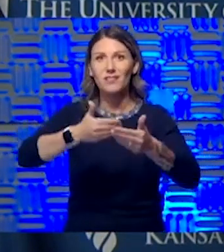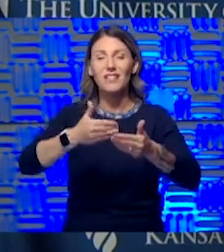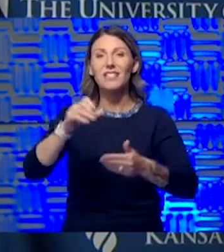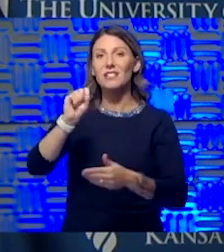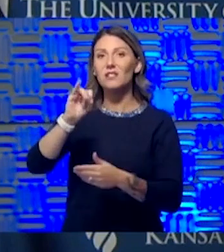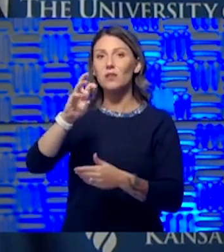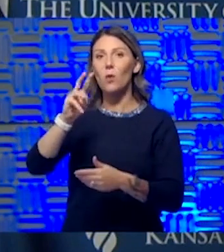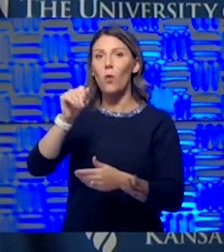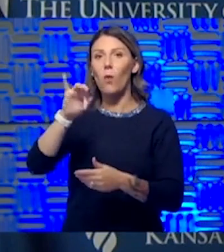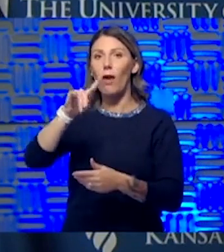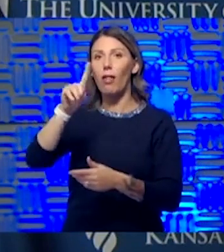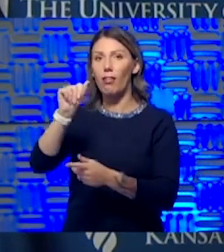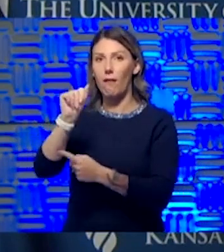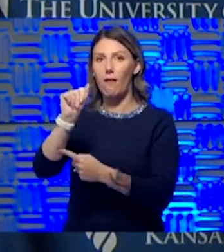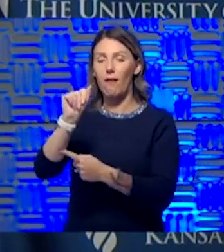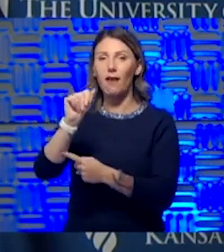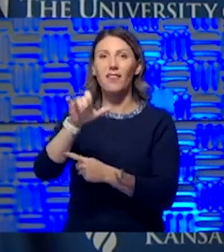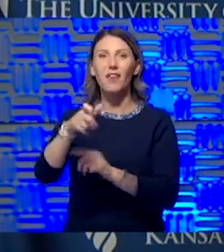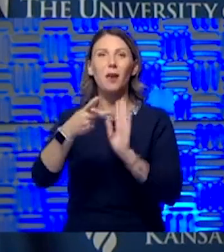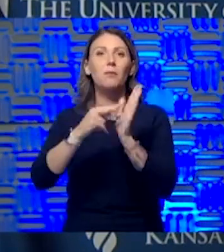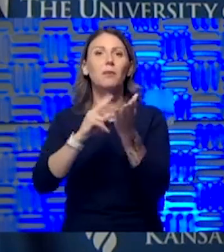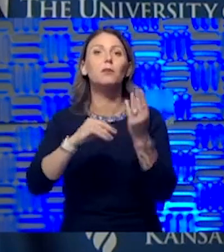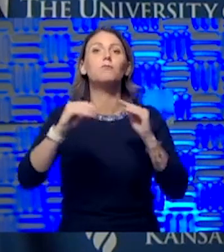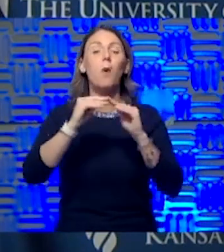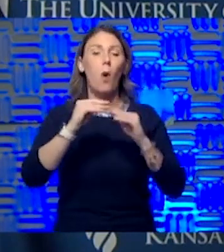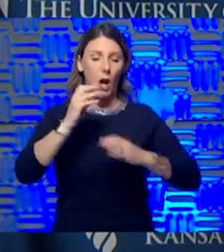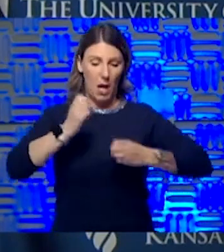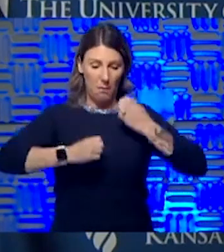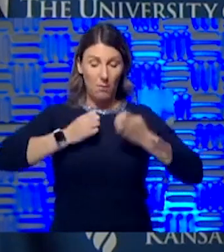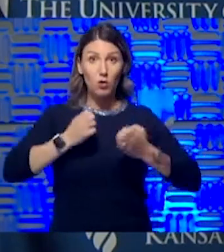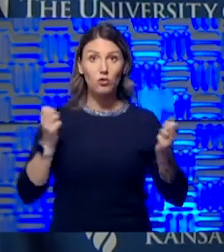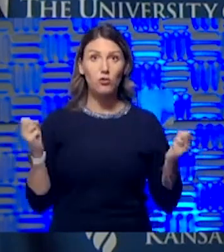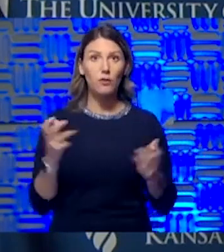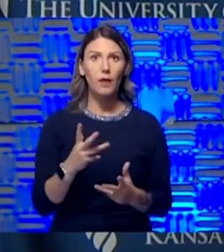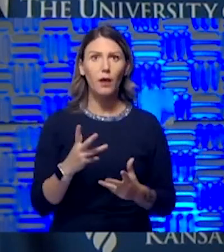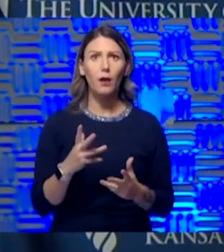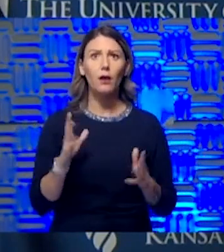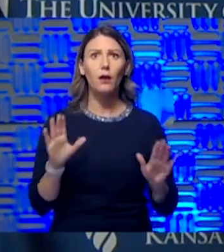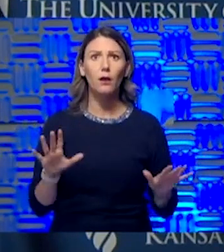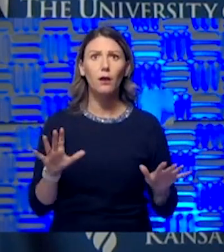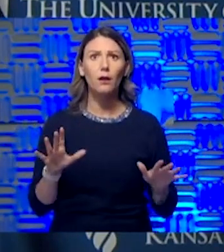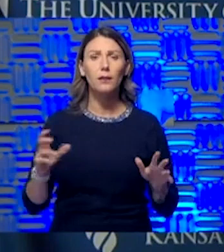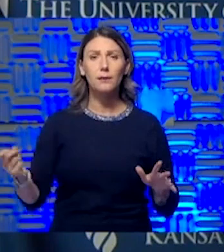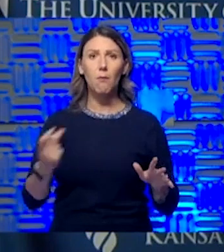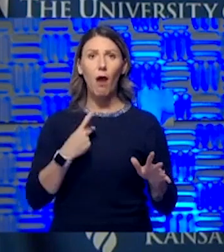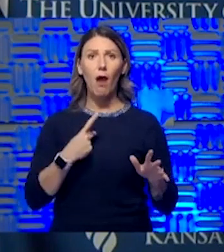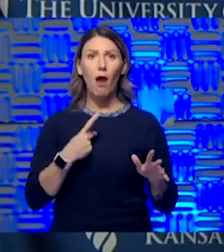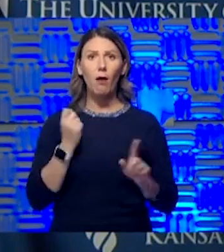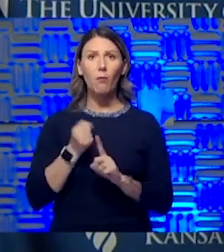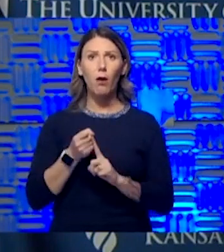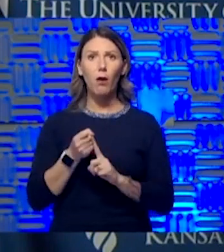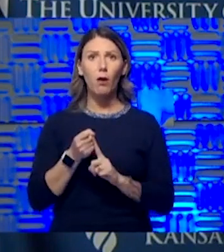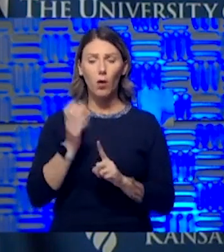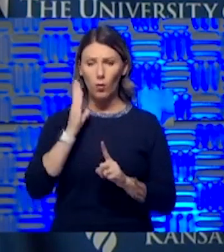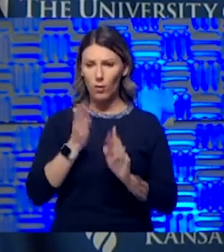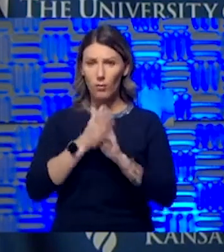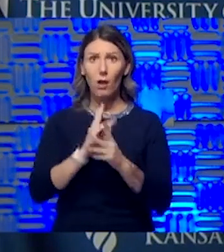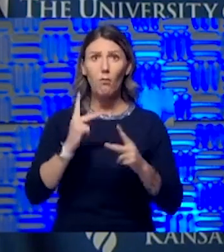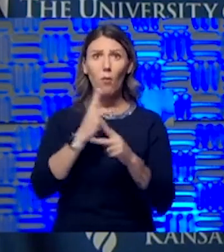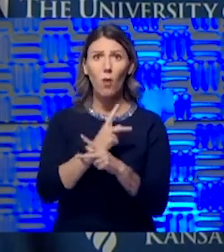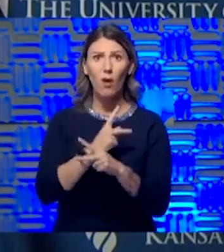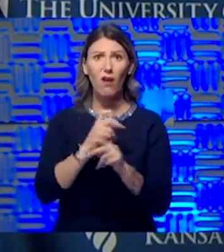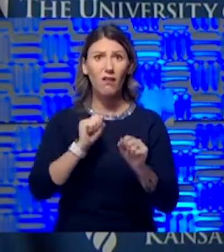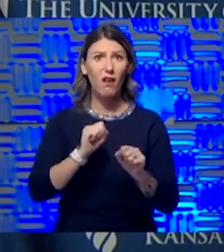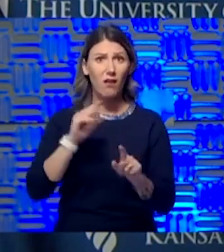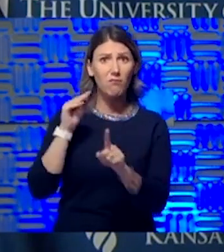a lot of that was just more of an emotional fear. Hey, I mean, is it coming back? Is it going to come back worse? Can I affect